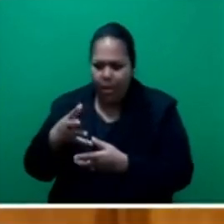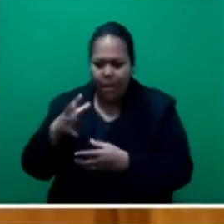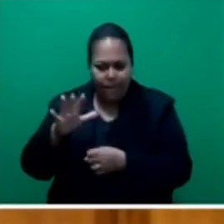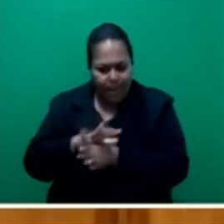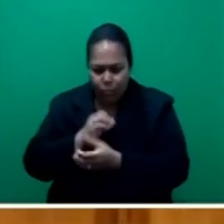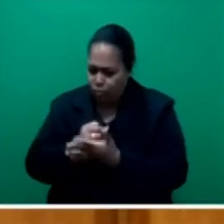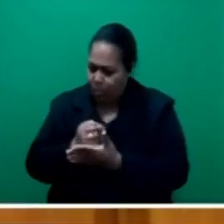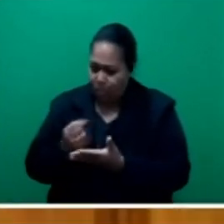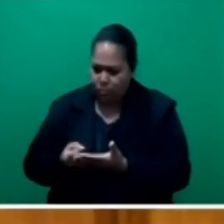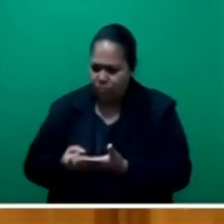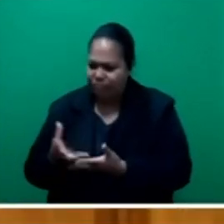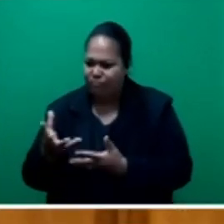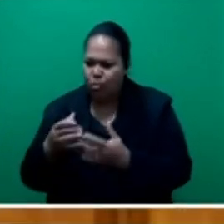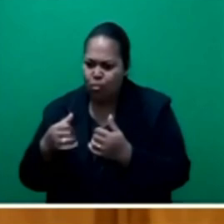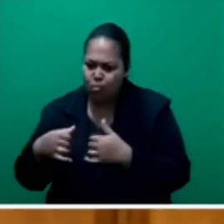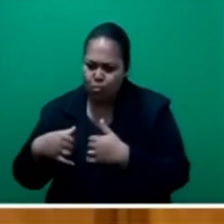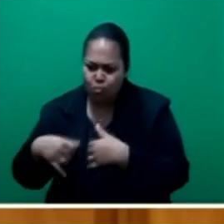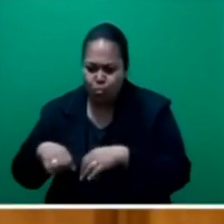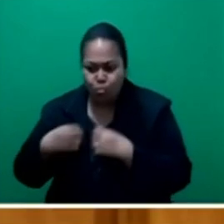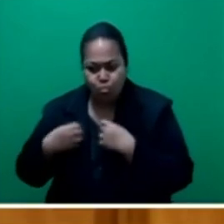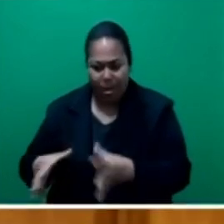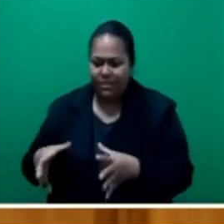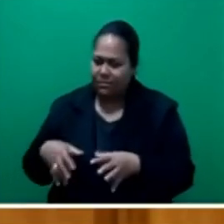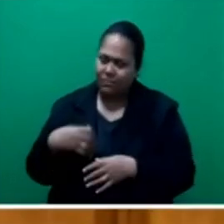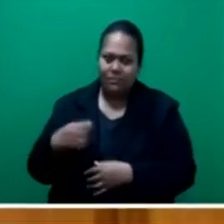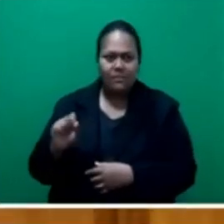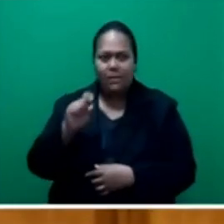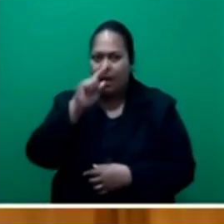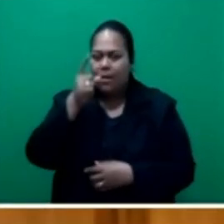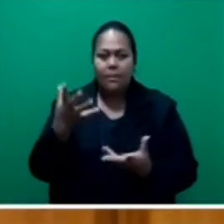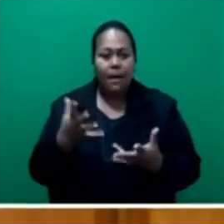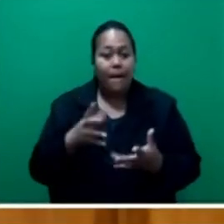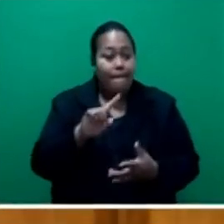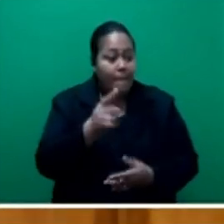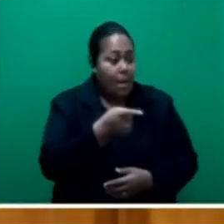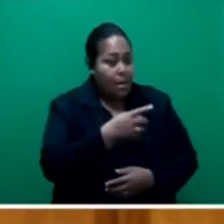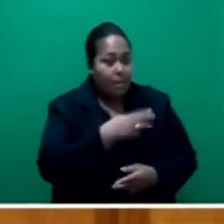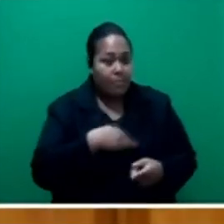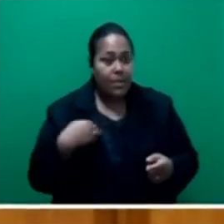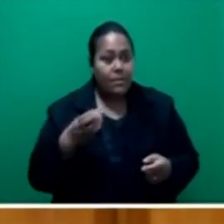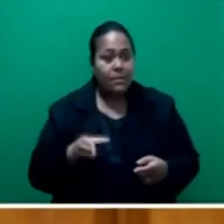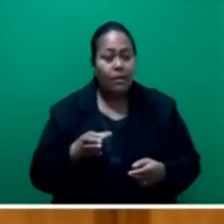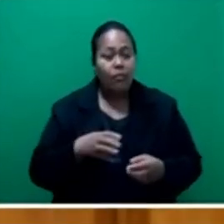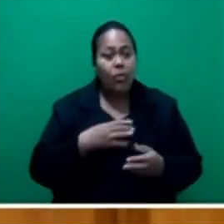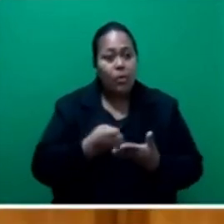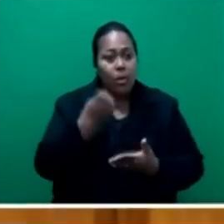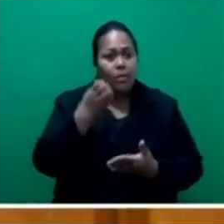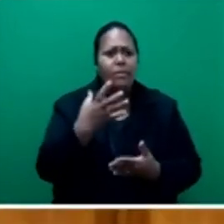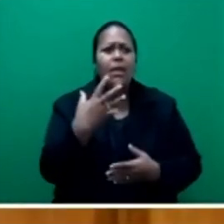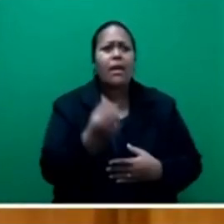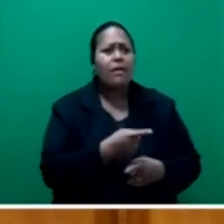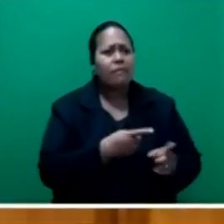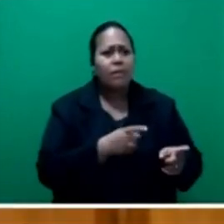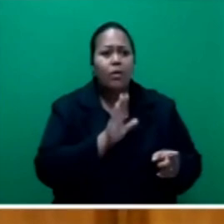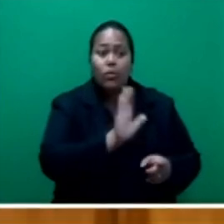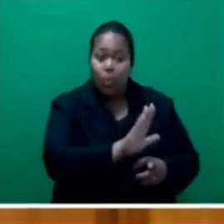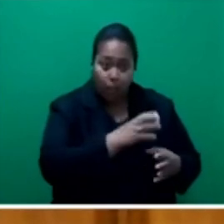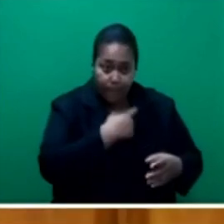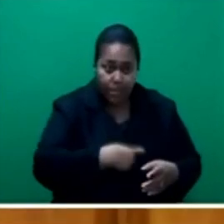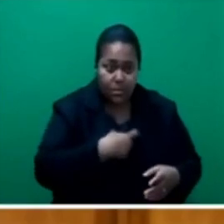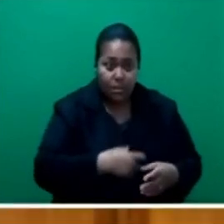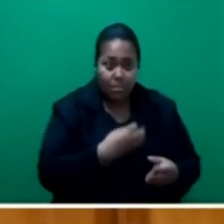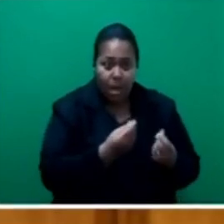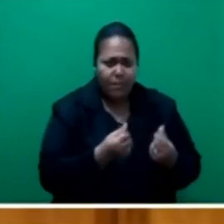dollars run away from us. The funds that the Minister has at his disposal is not his own personal funds.